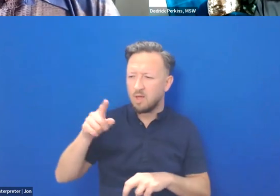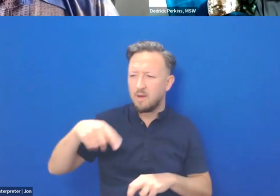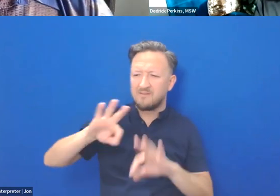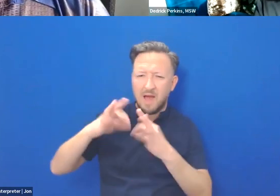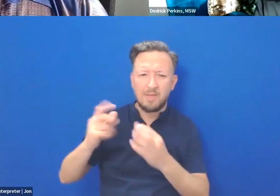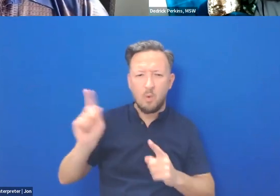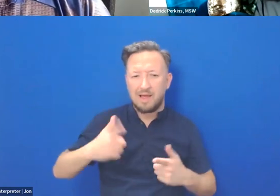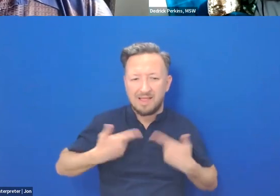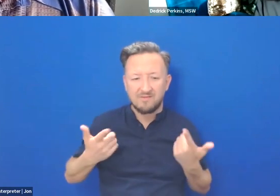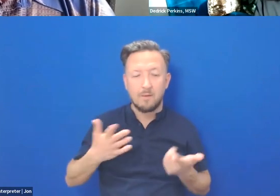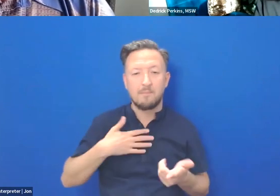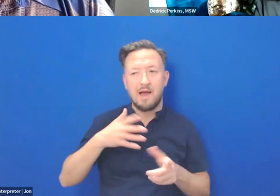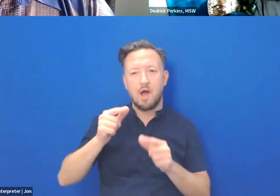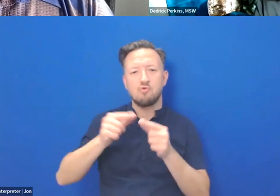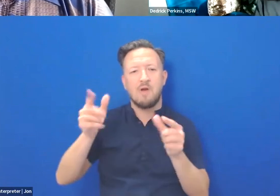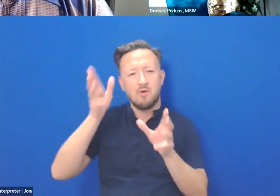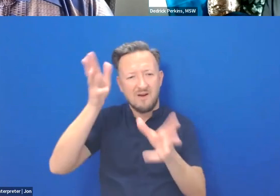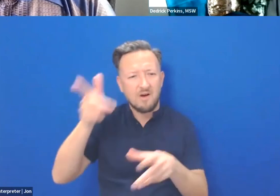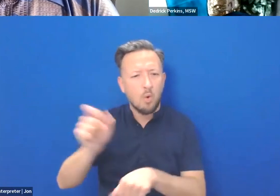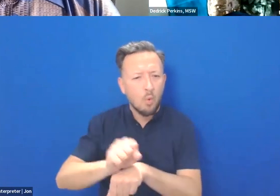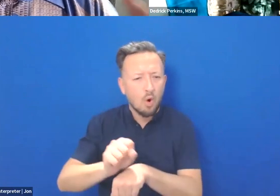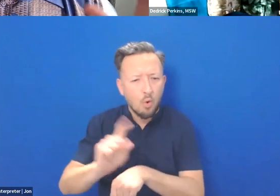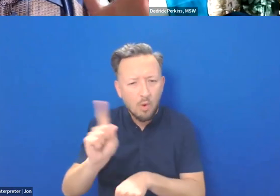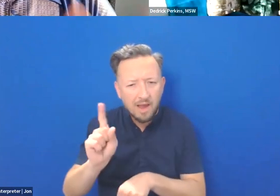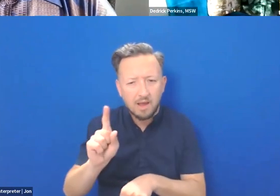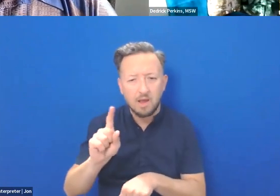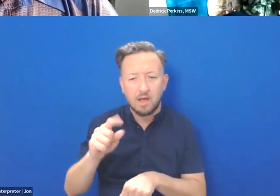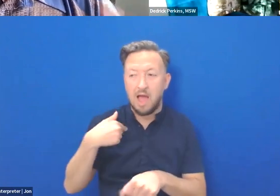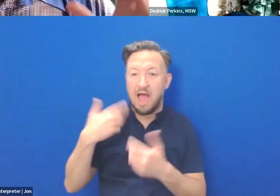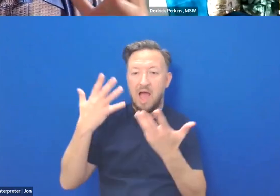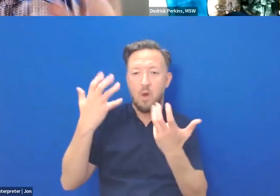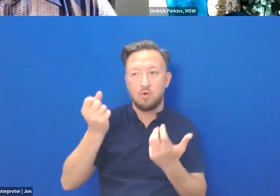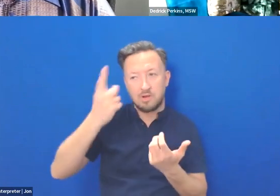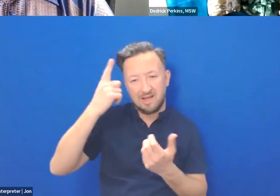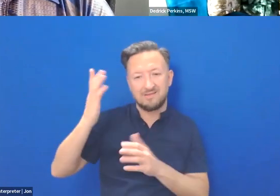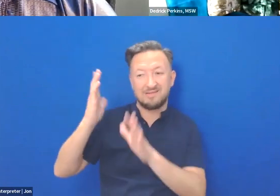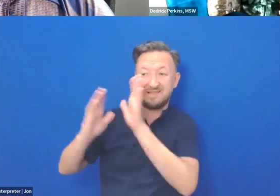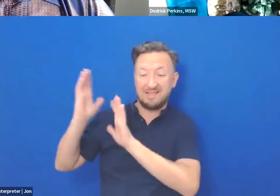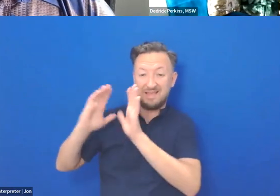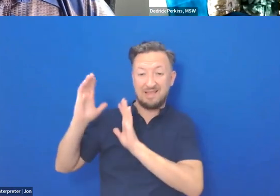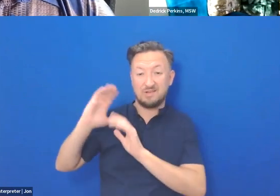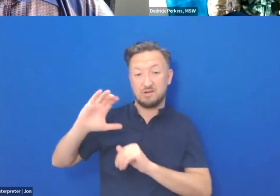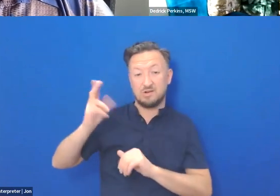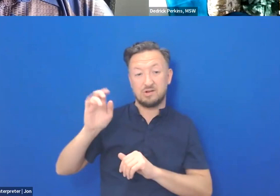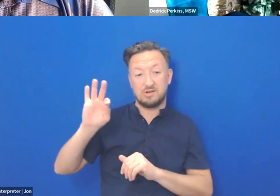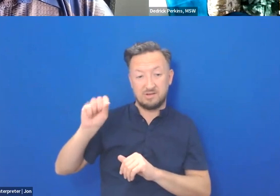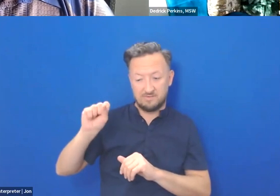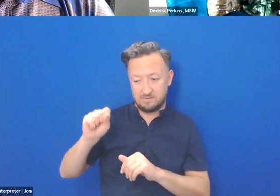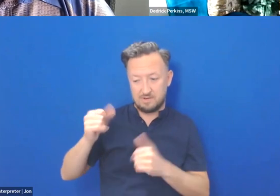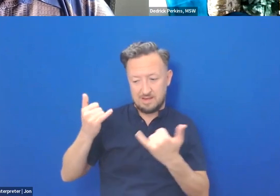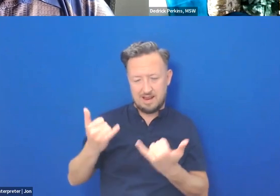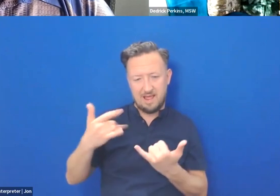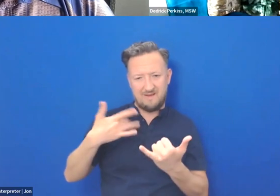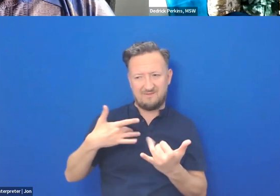Where did my great-grandfather work? I wanted to understand the ancient chiefs. I had a, it was an all personal connection.